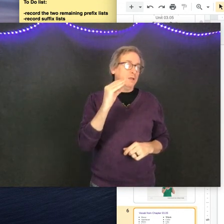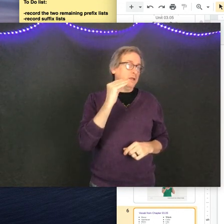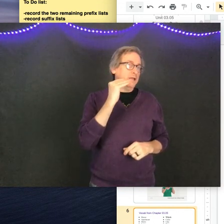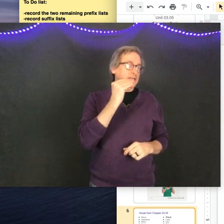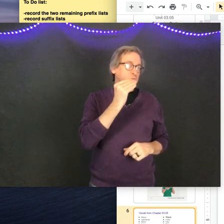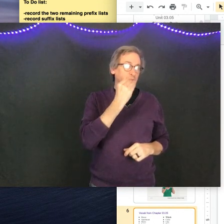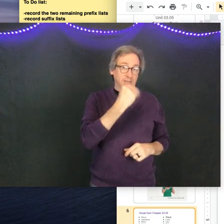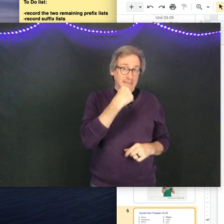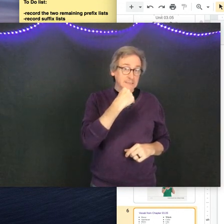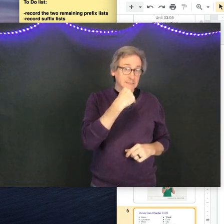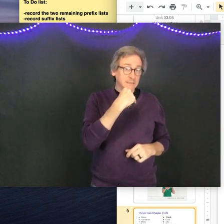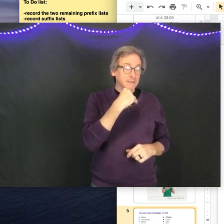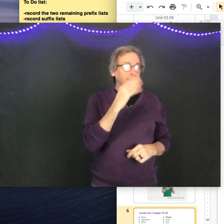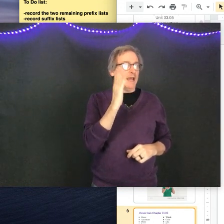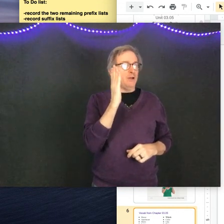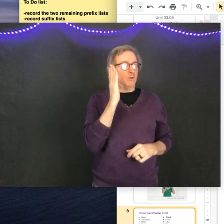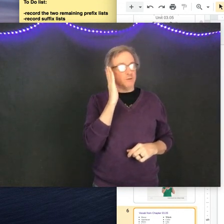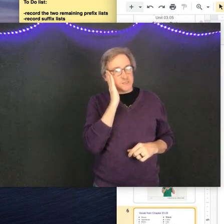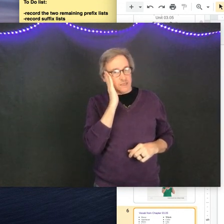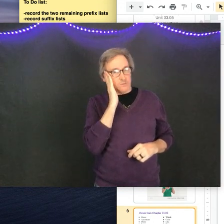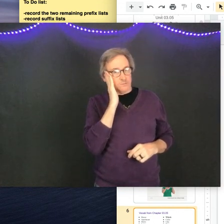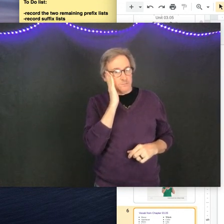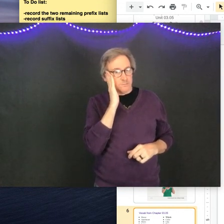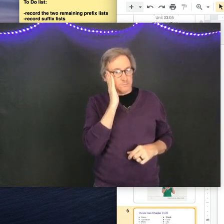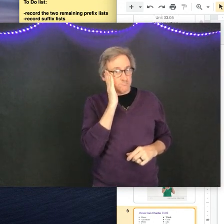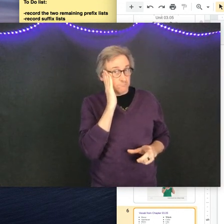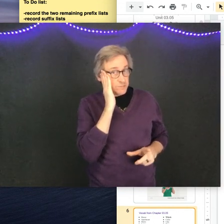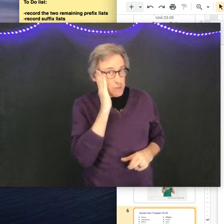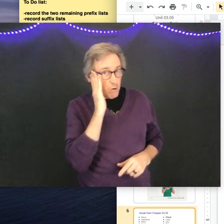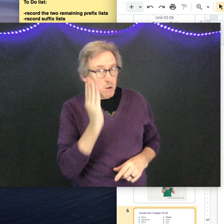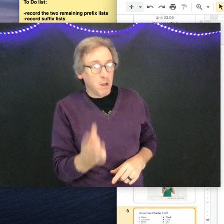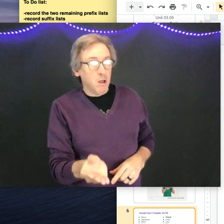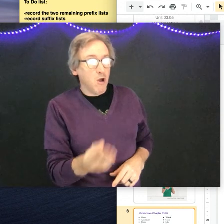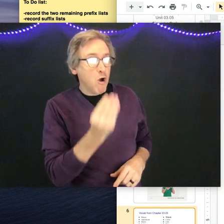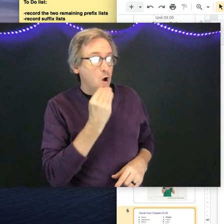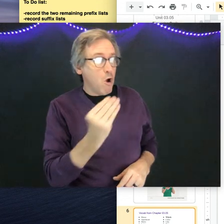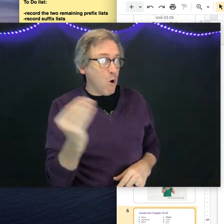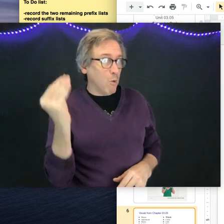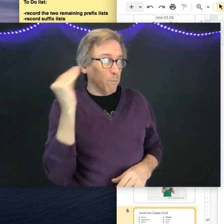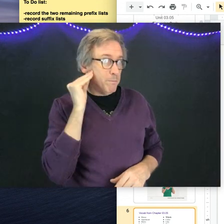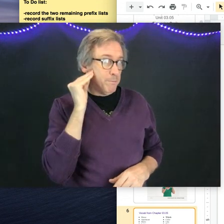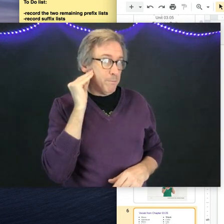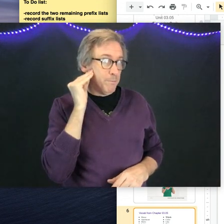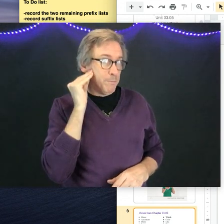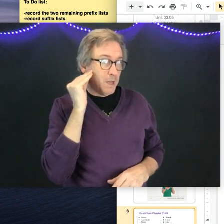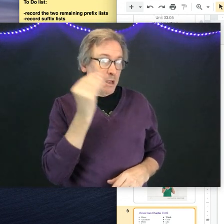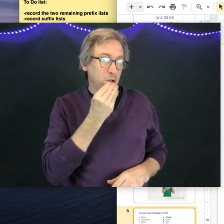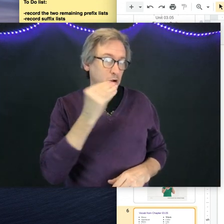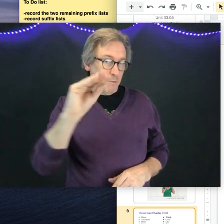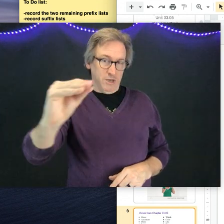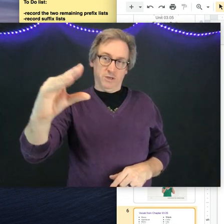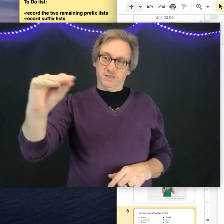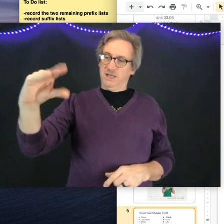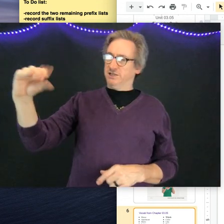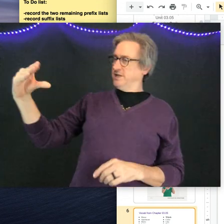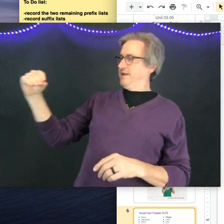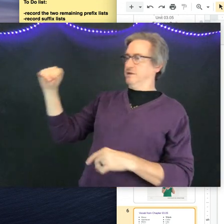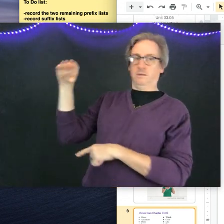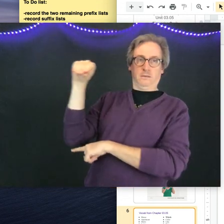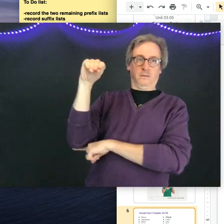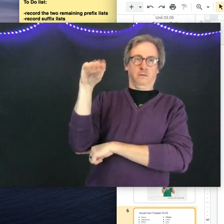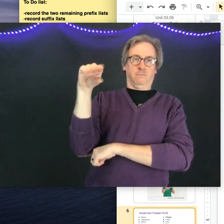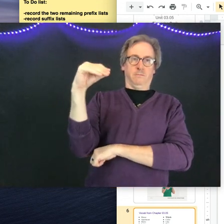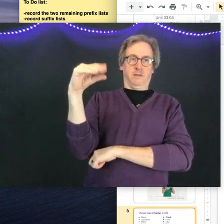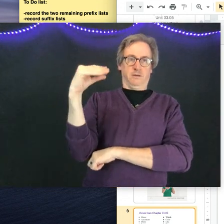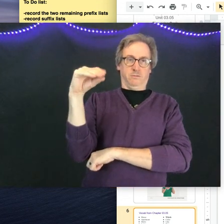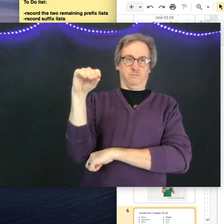Home is where you eat and where you sleep. So home. Home. it's like,